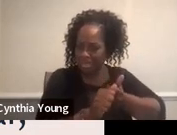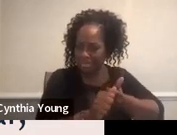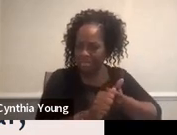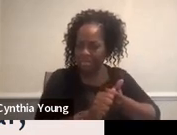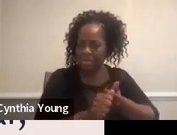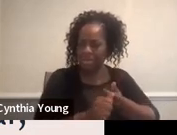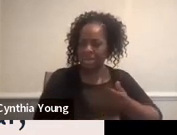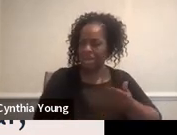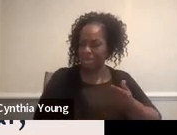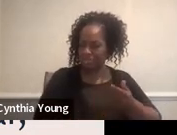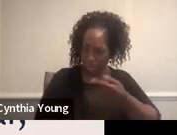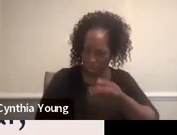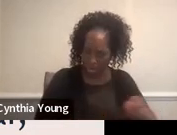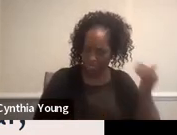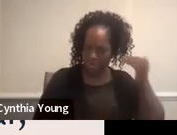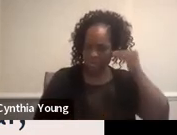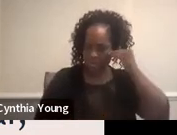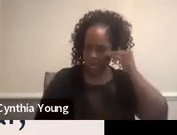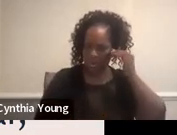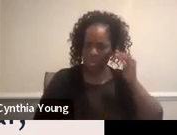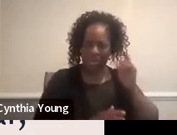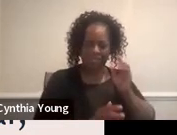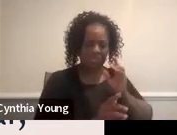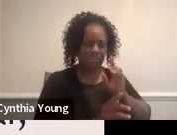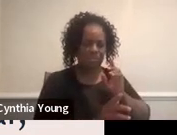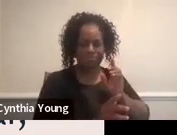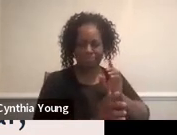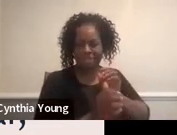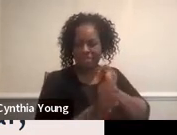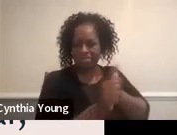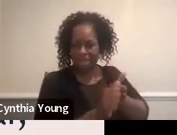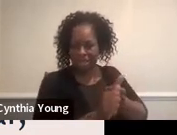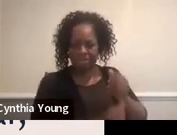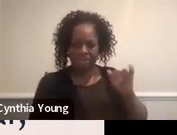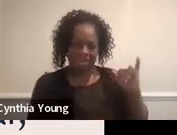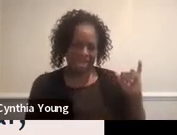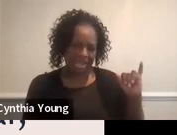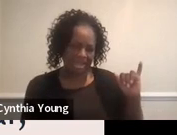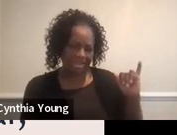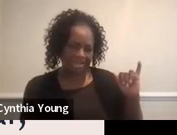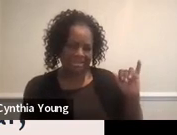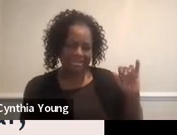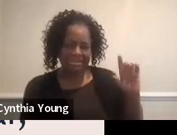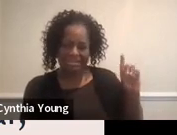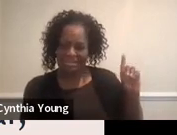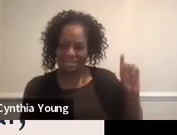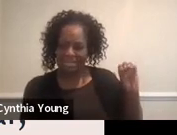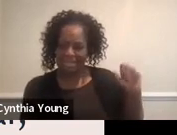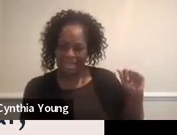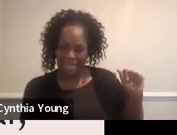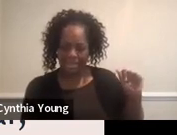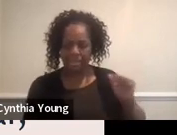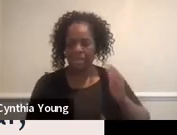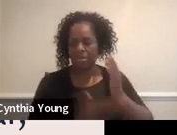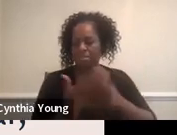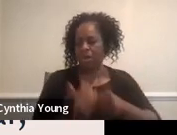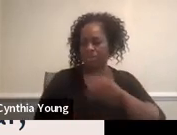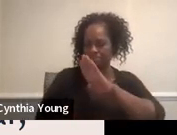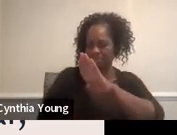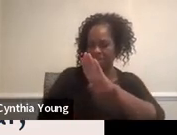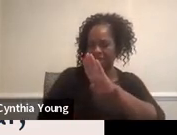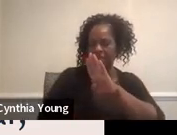we need to be compliant with IDEA to receive the funding we get from the federal government. And Part B refers